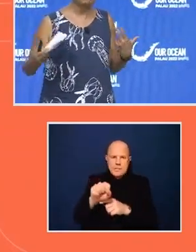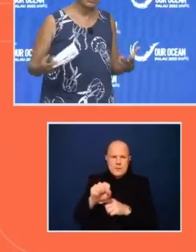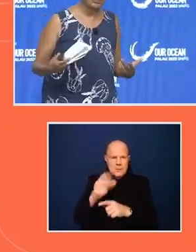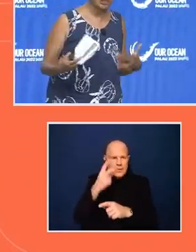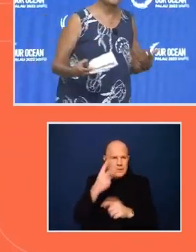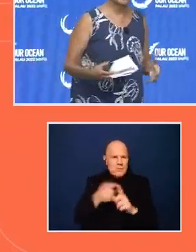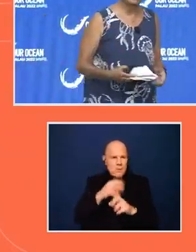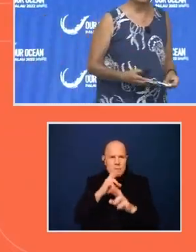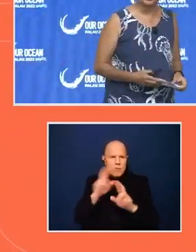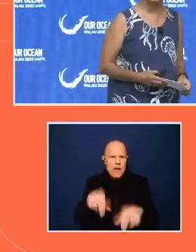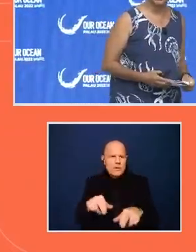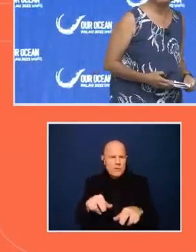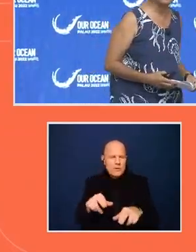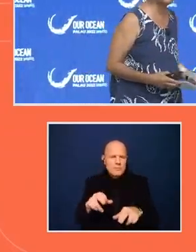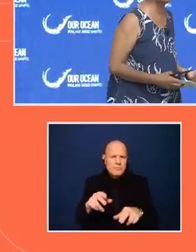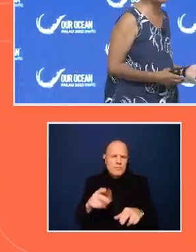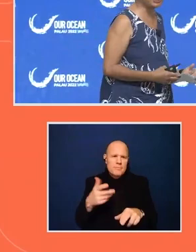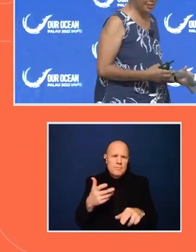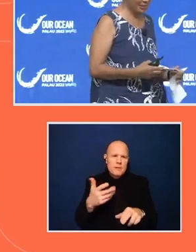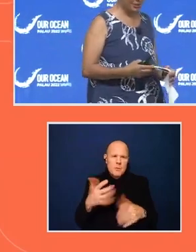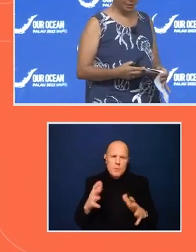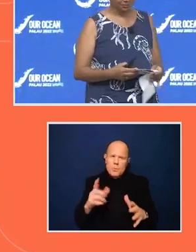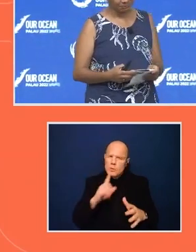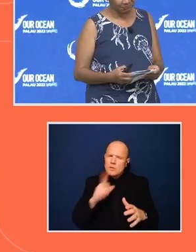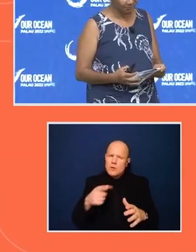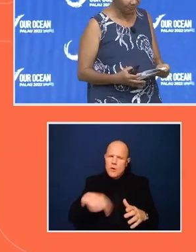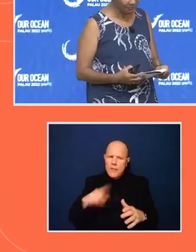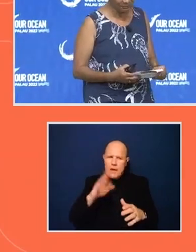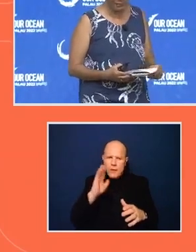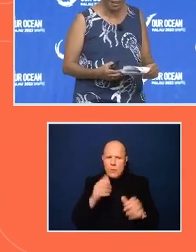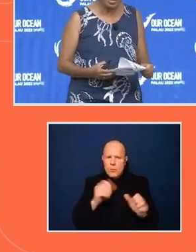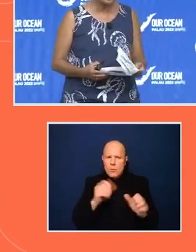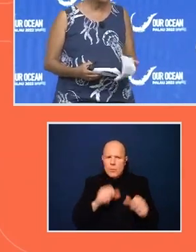we're pretty sure they're going to be able to make this work.